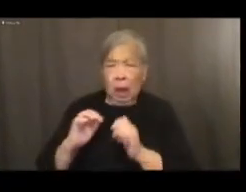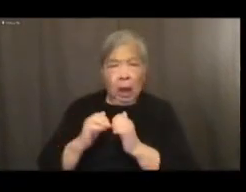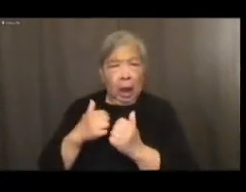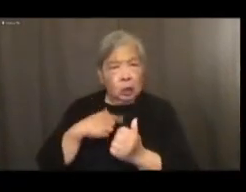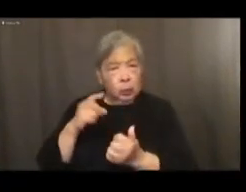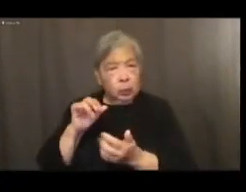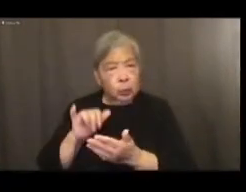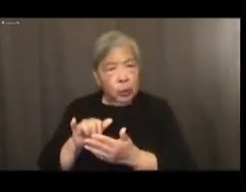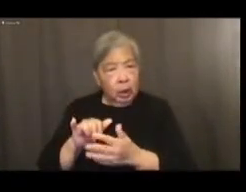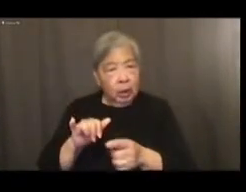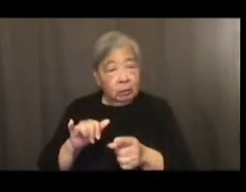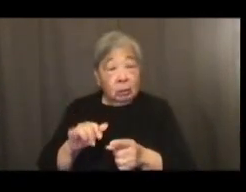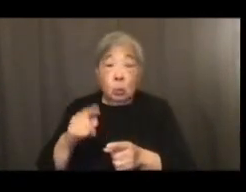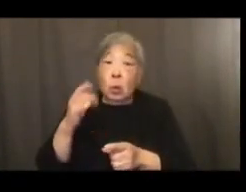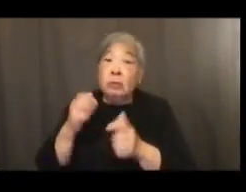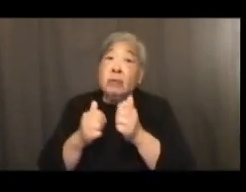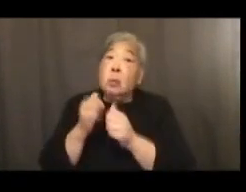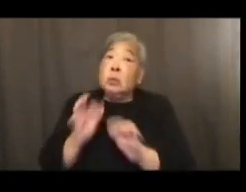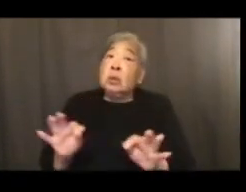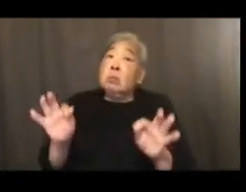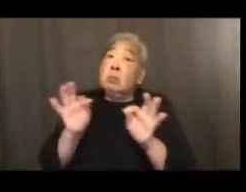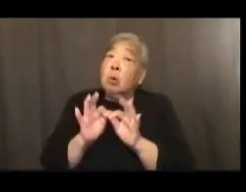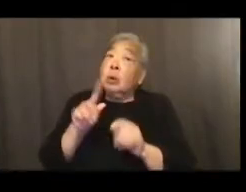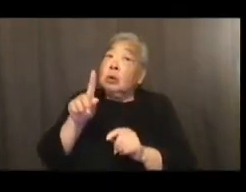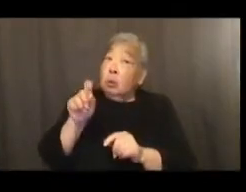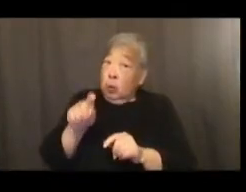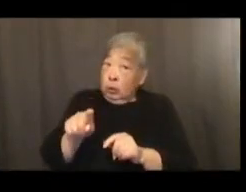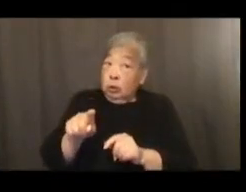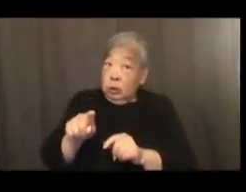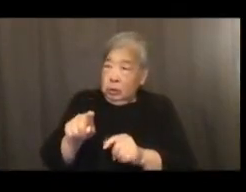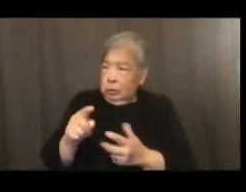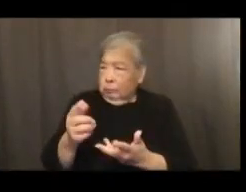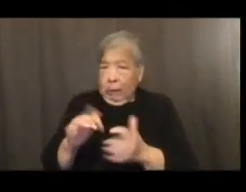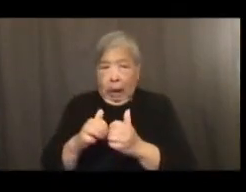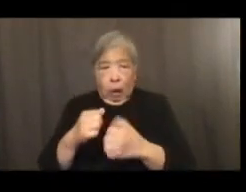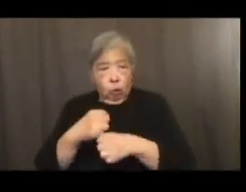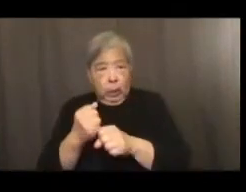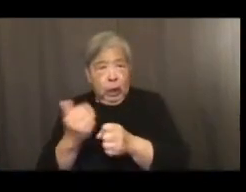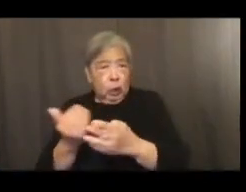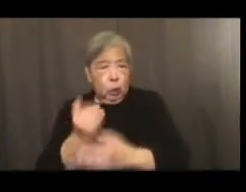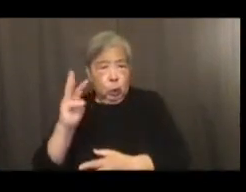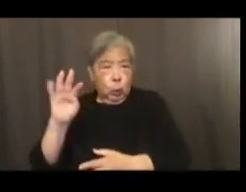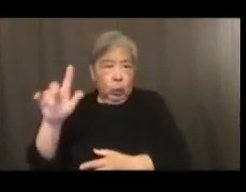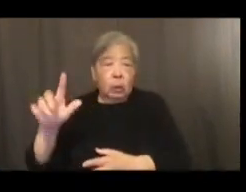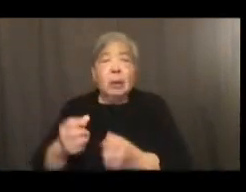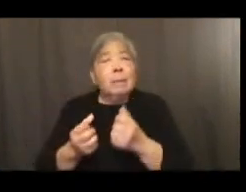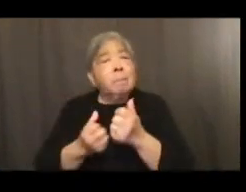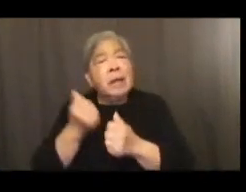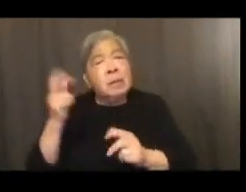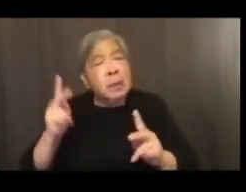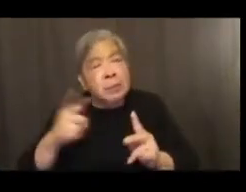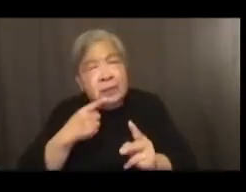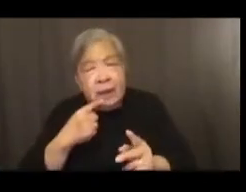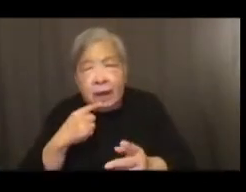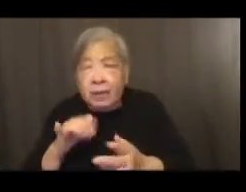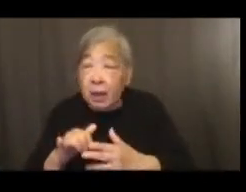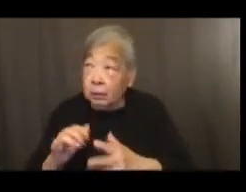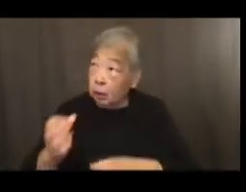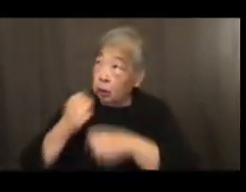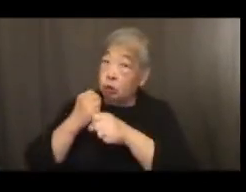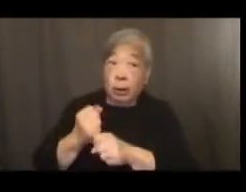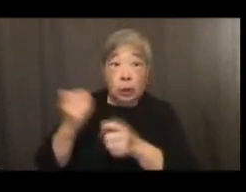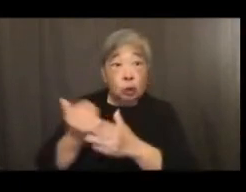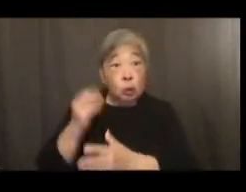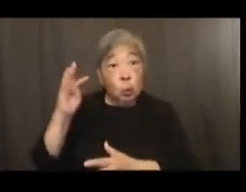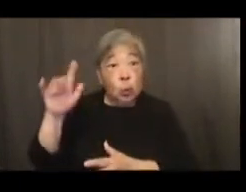most important questions of our time. Many say that generating new will begins with ensuring